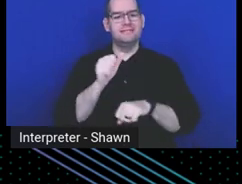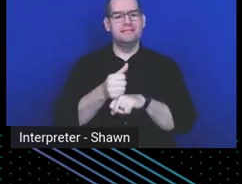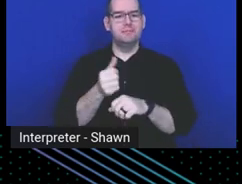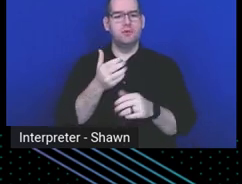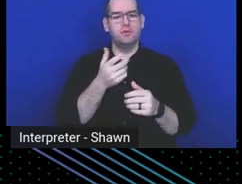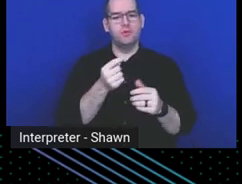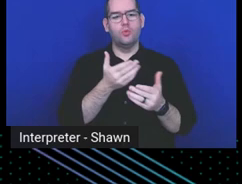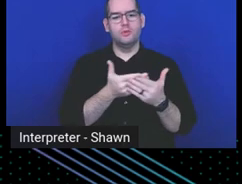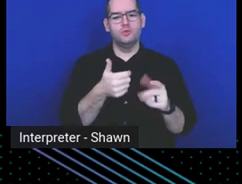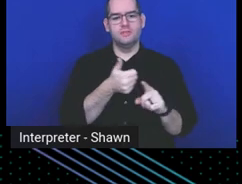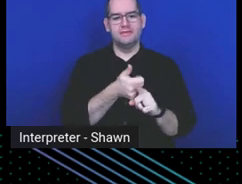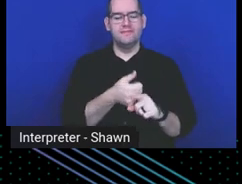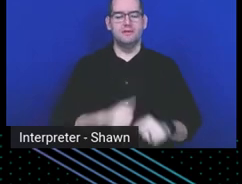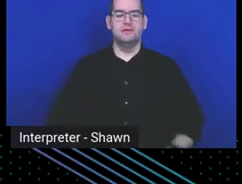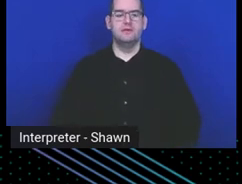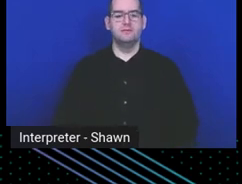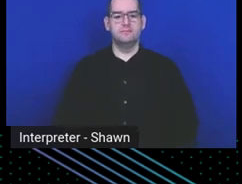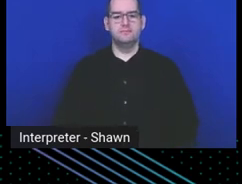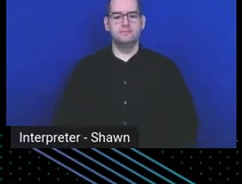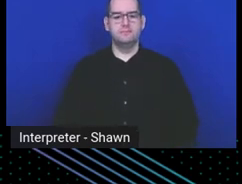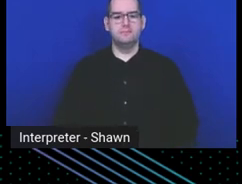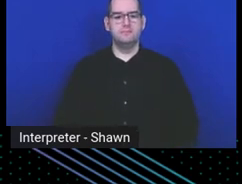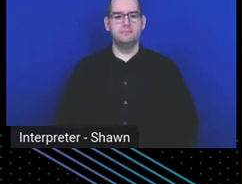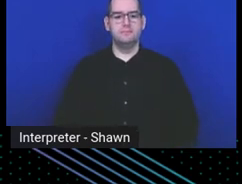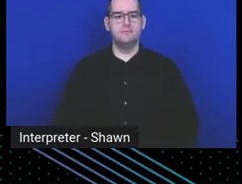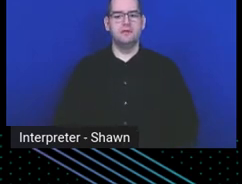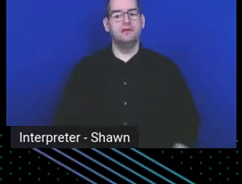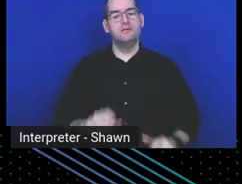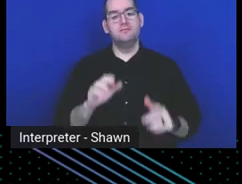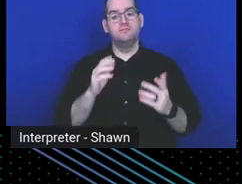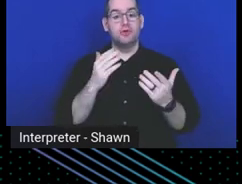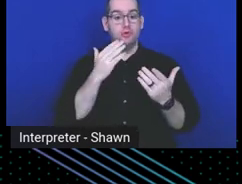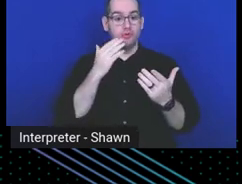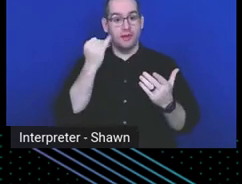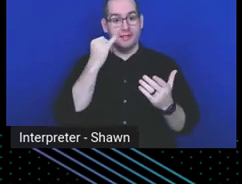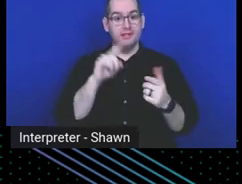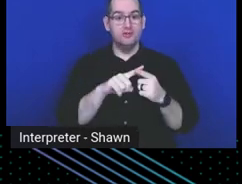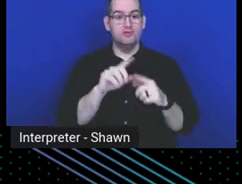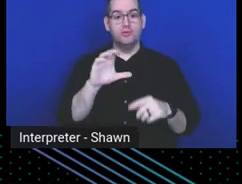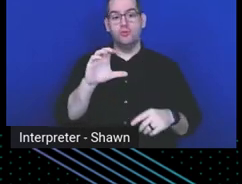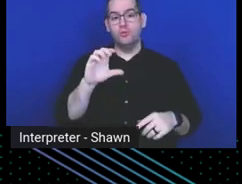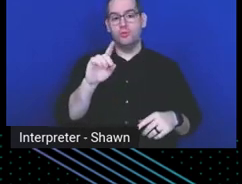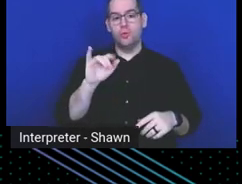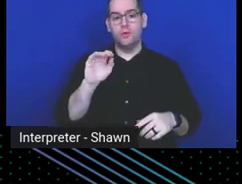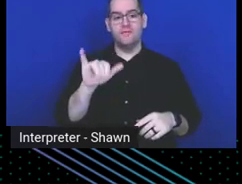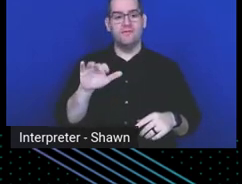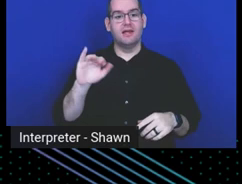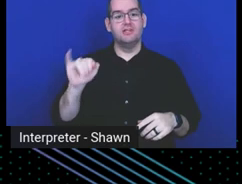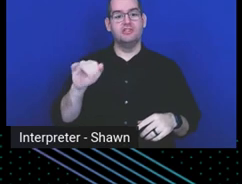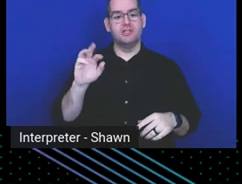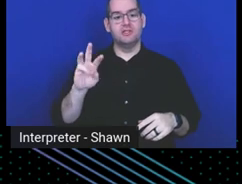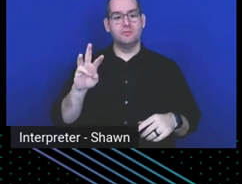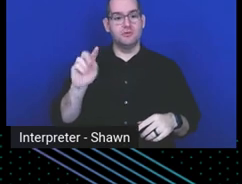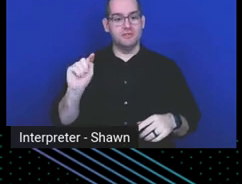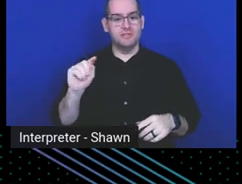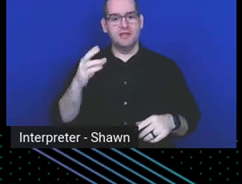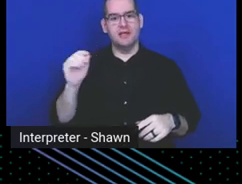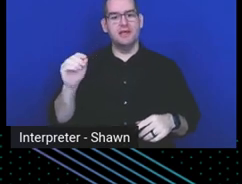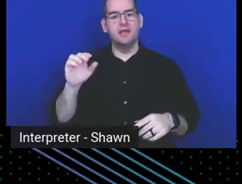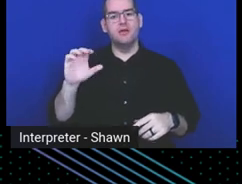is why it is a great idea to codify your JWT on OIDC authentication, um,